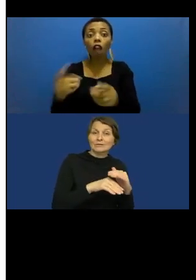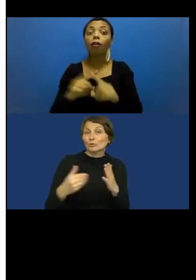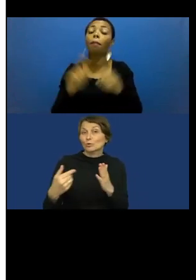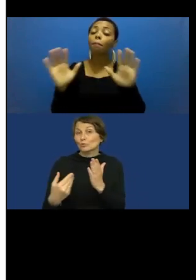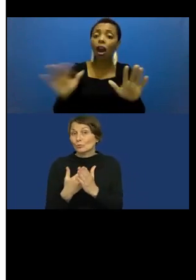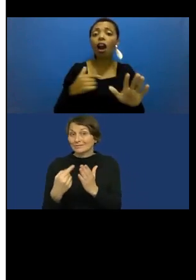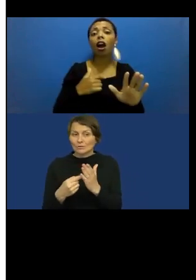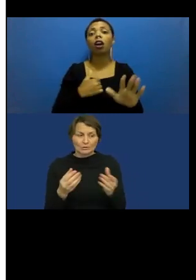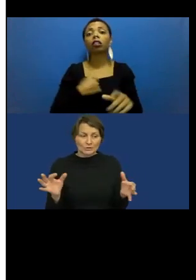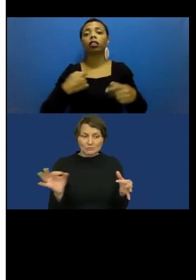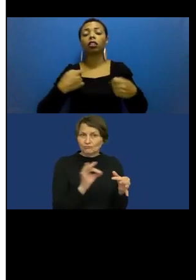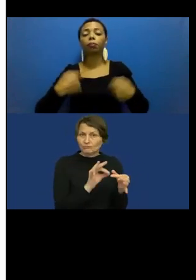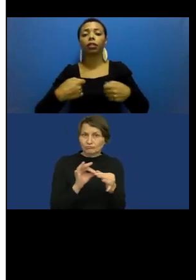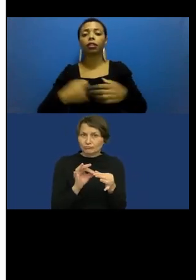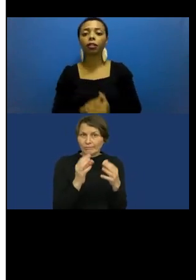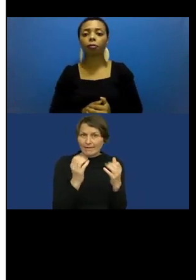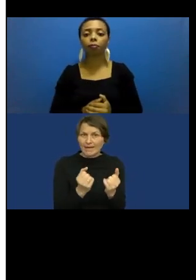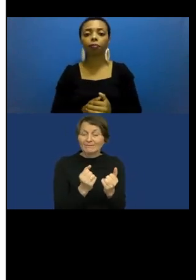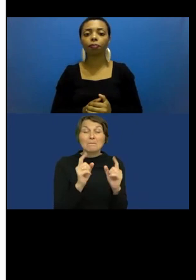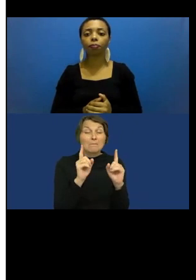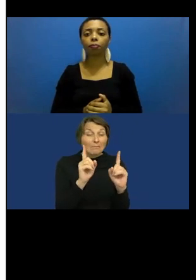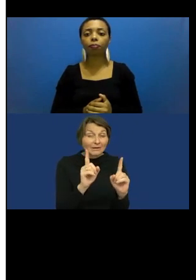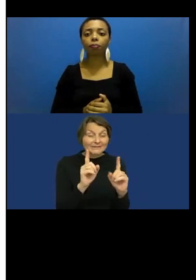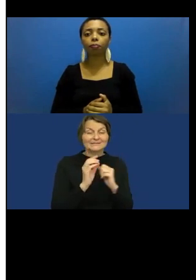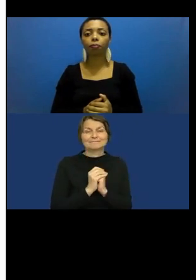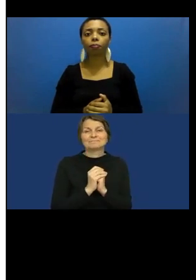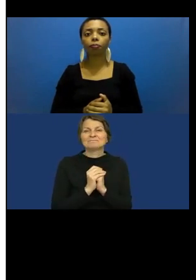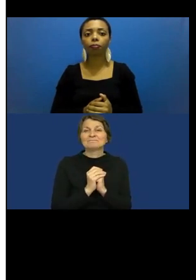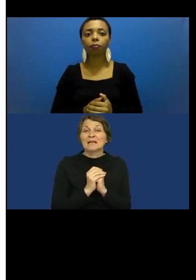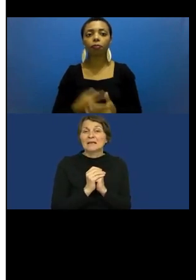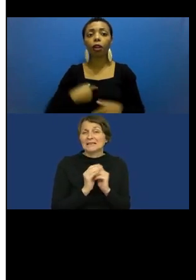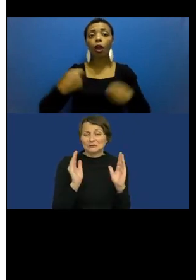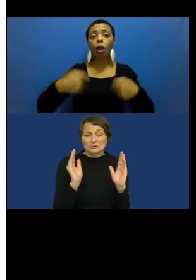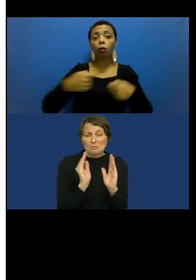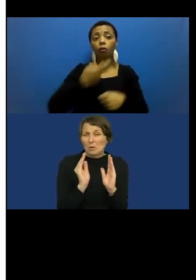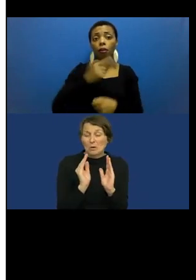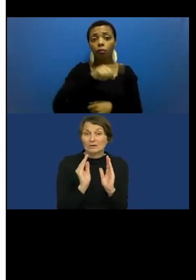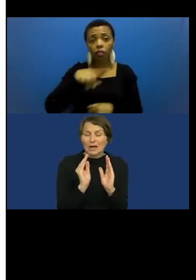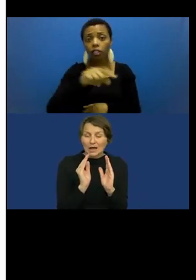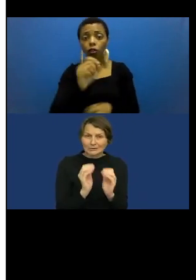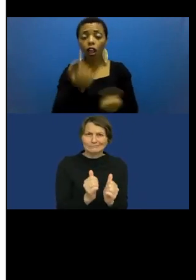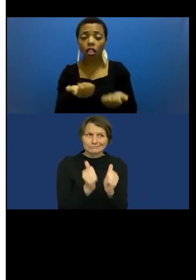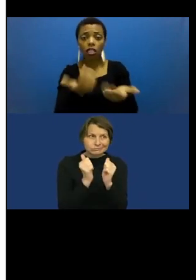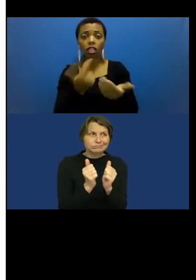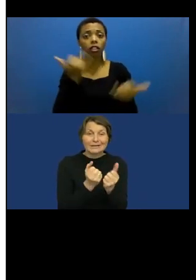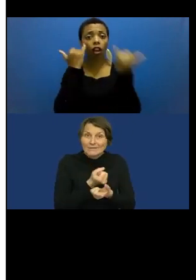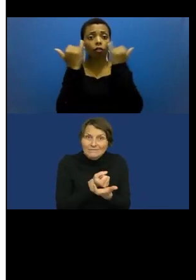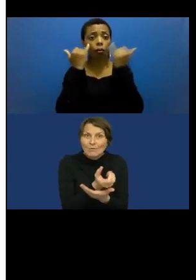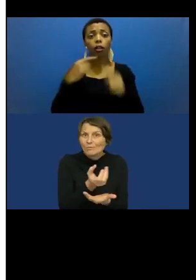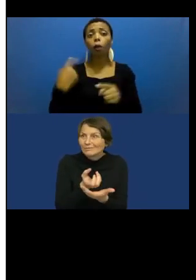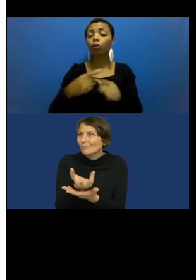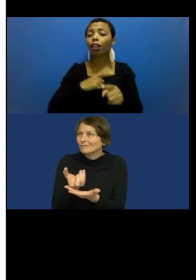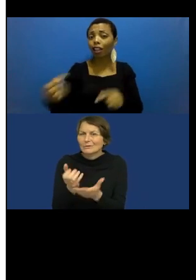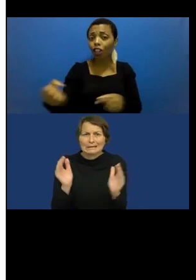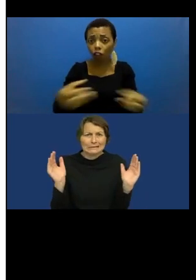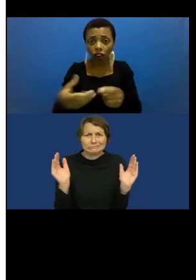further develop the access to information about new technologies to people